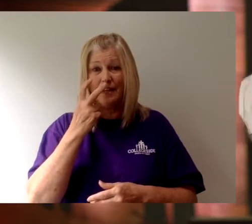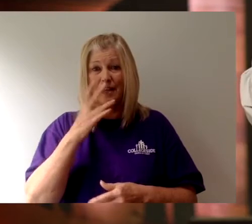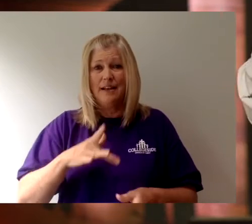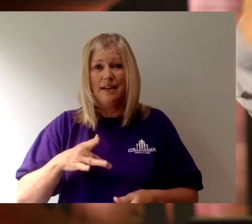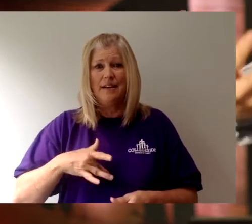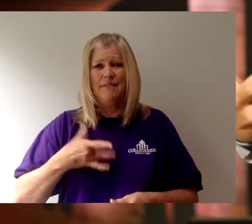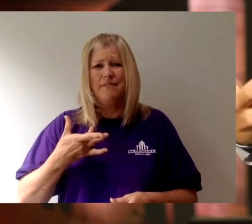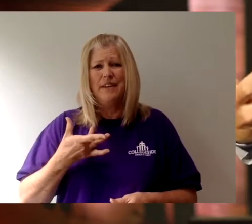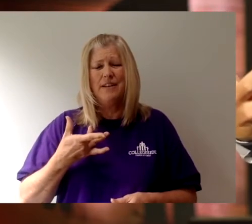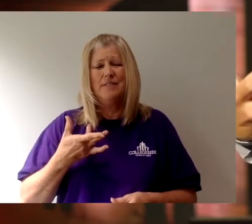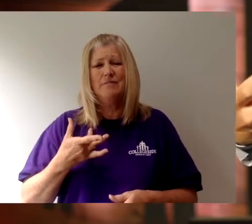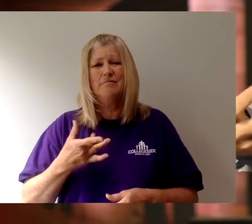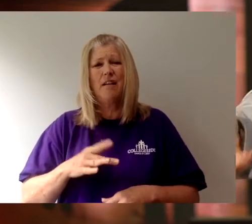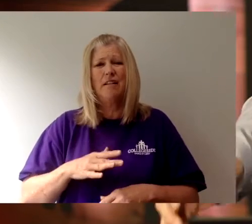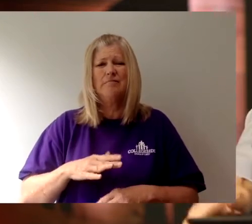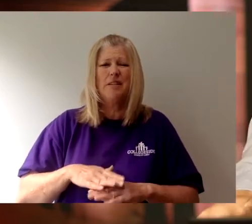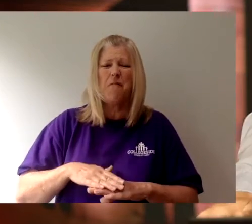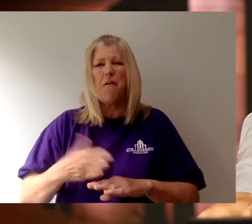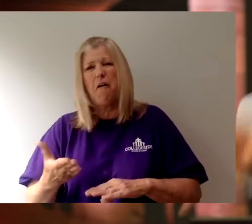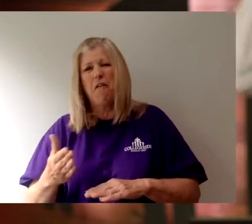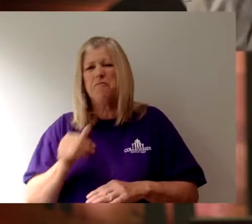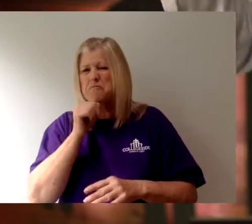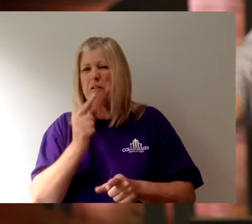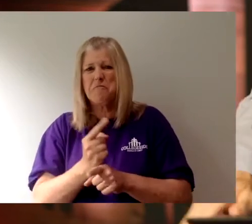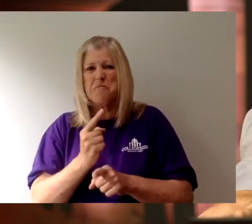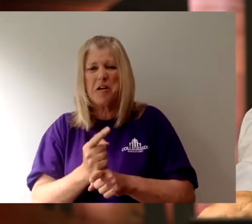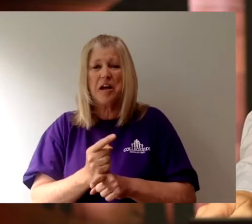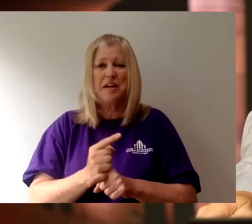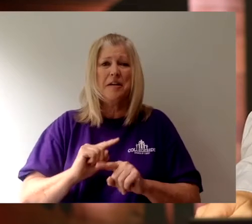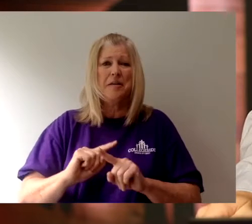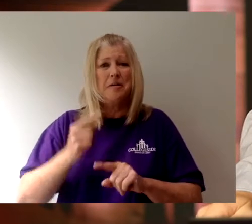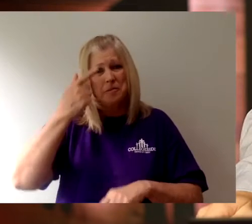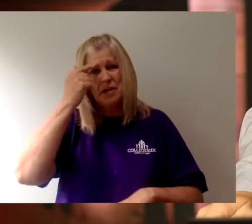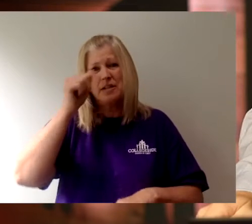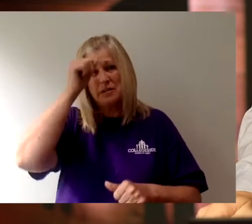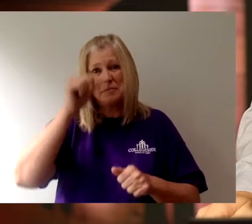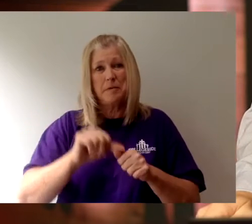and felt off because they remember what it was.